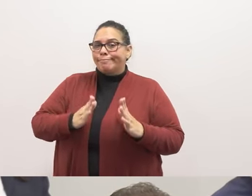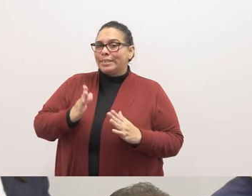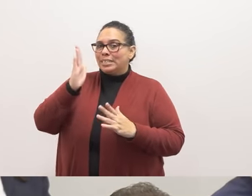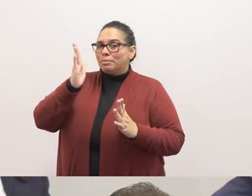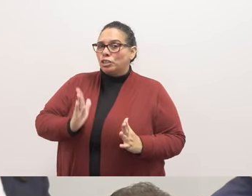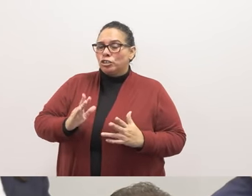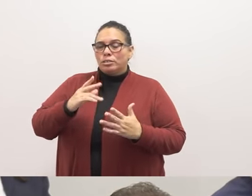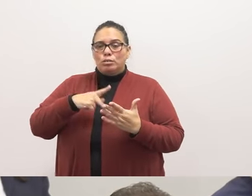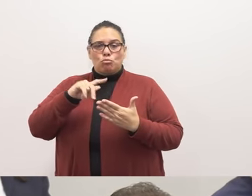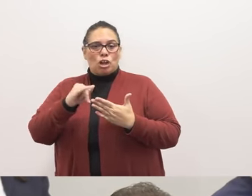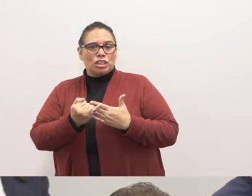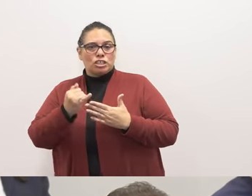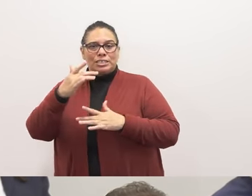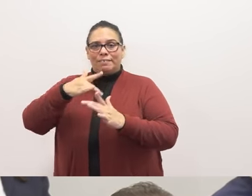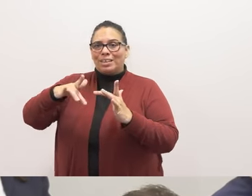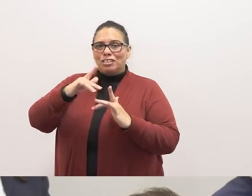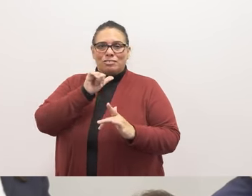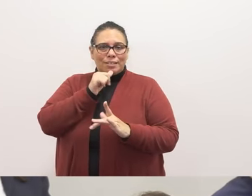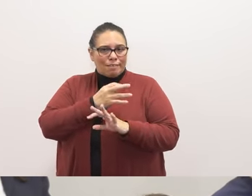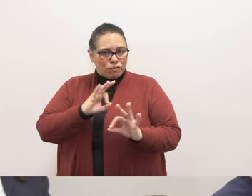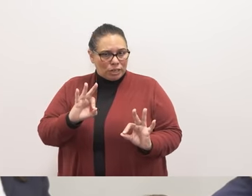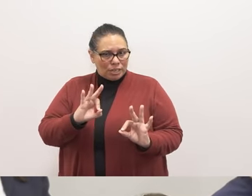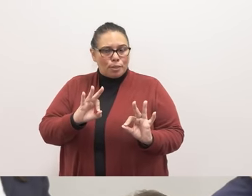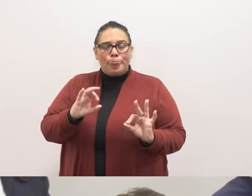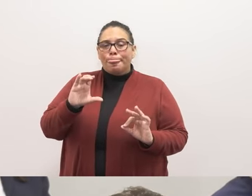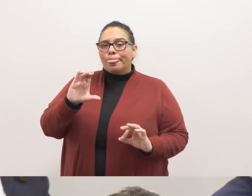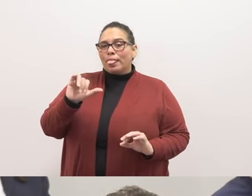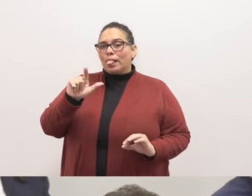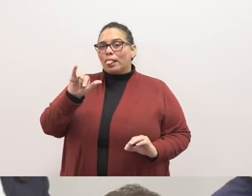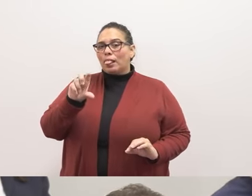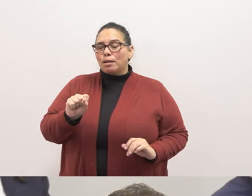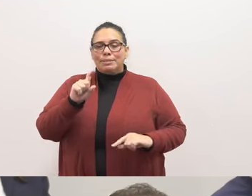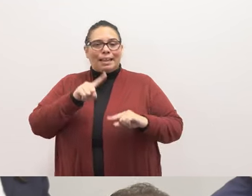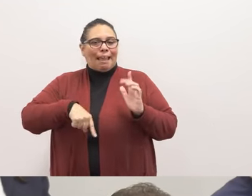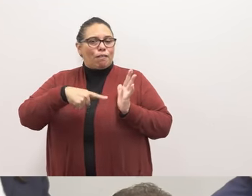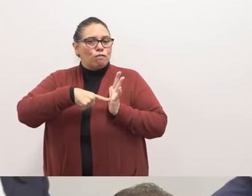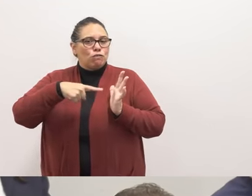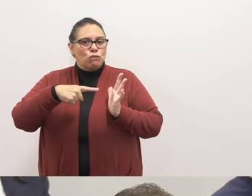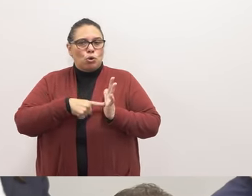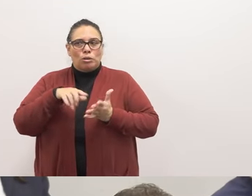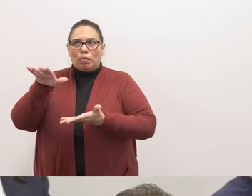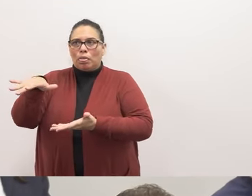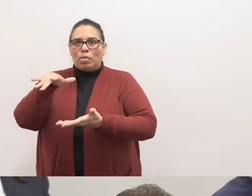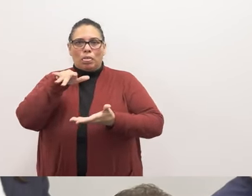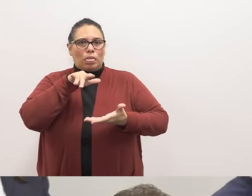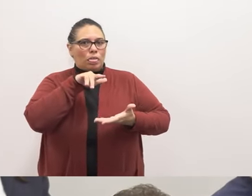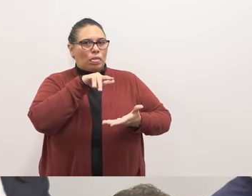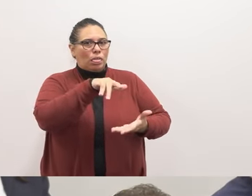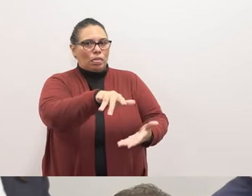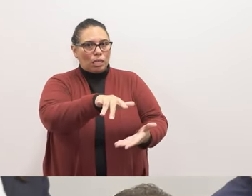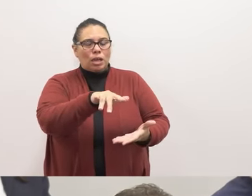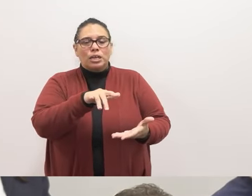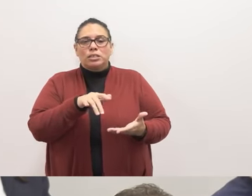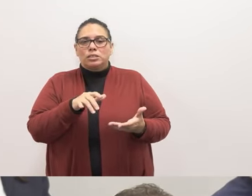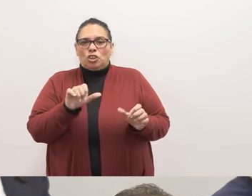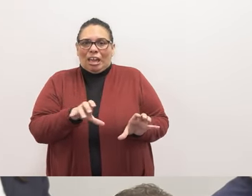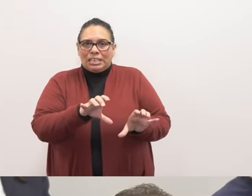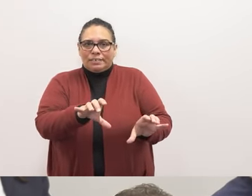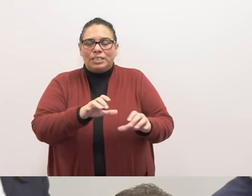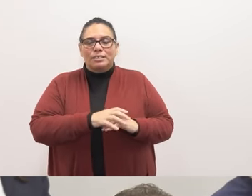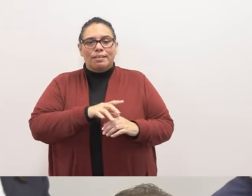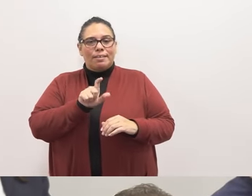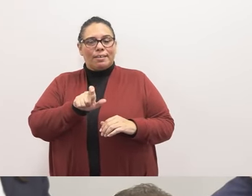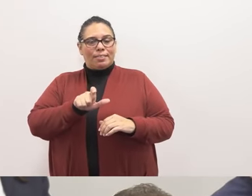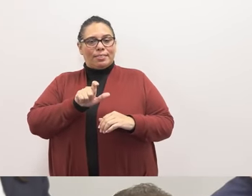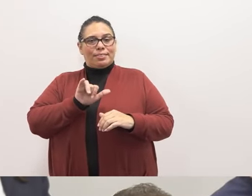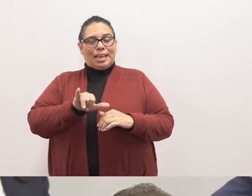projects, field trips, they're not free. The clubs simply can't afford to direct such a large portion of their funding to these activities, which has been a